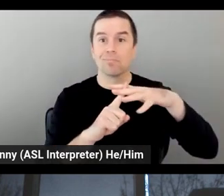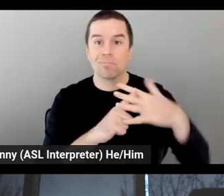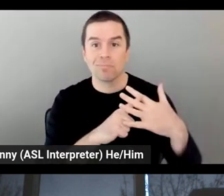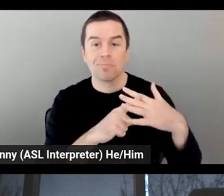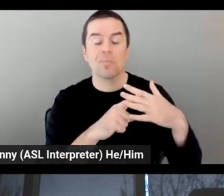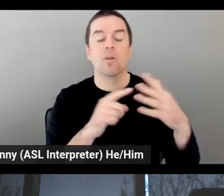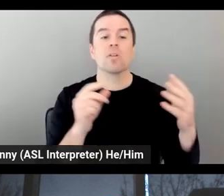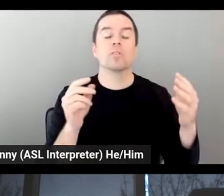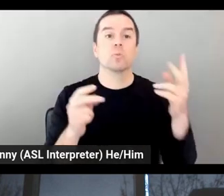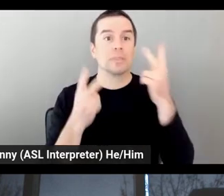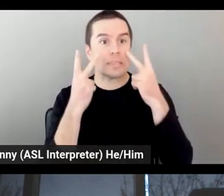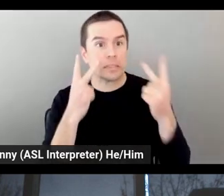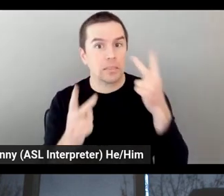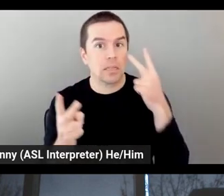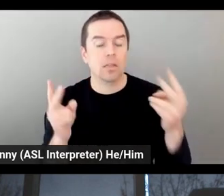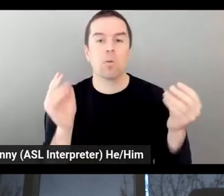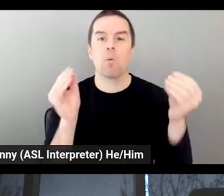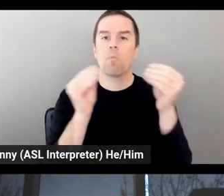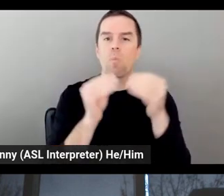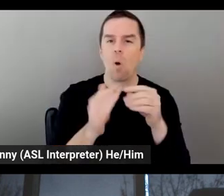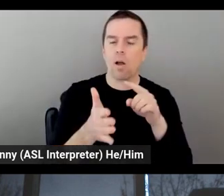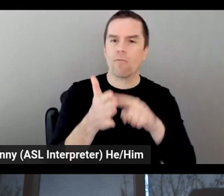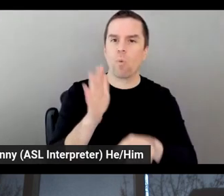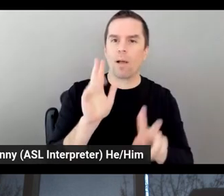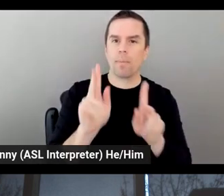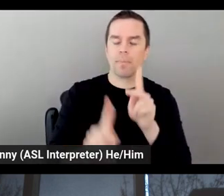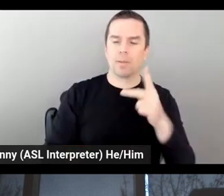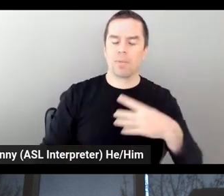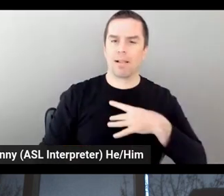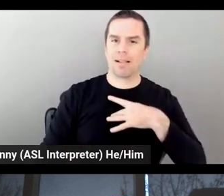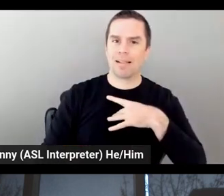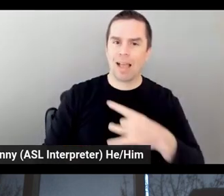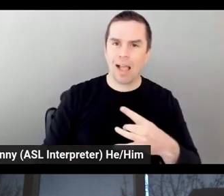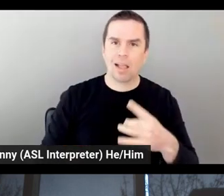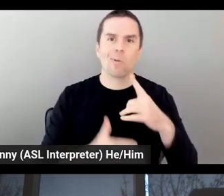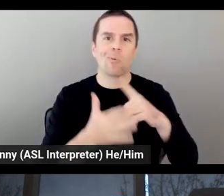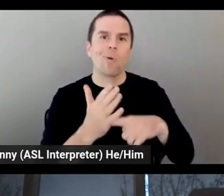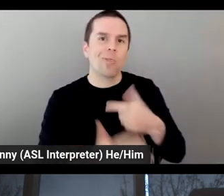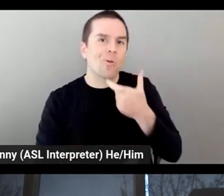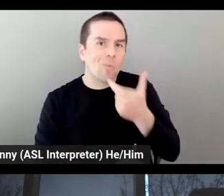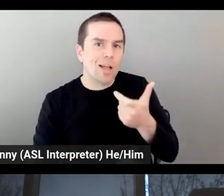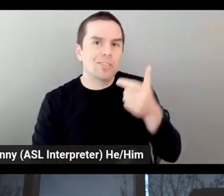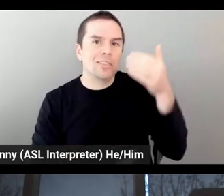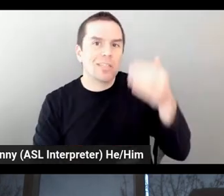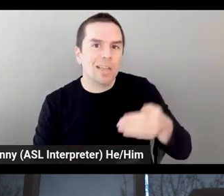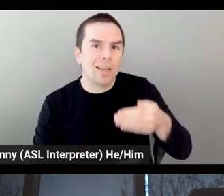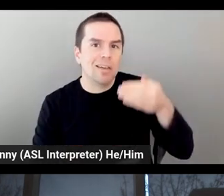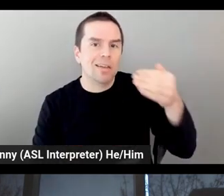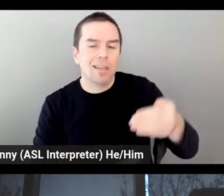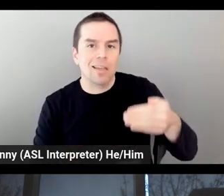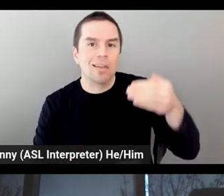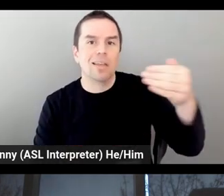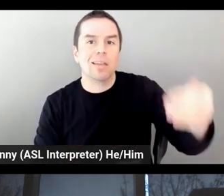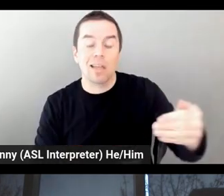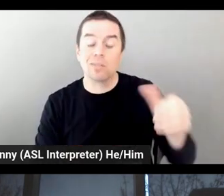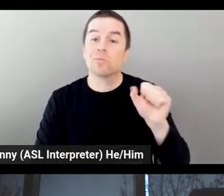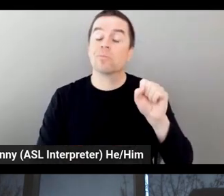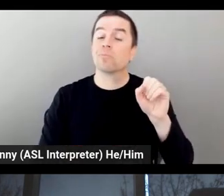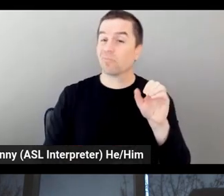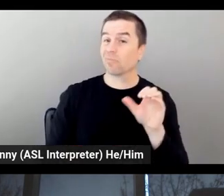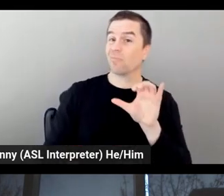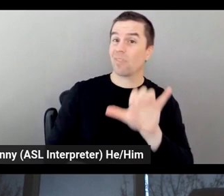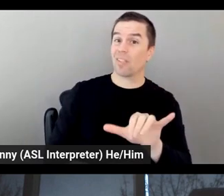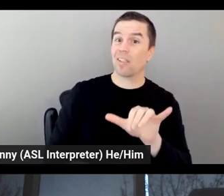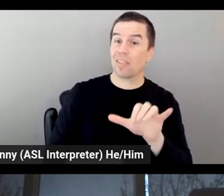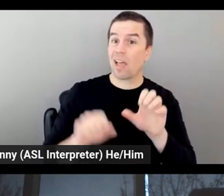watching and watching again. So, this is really something that will enable us to provide relevant